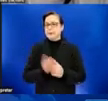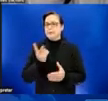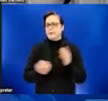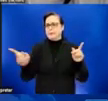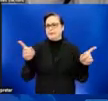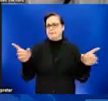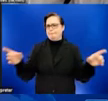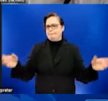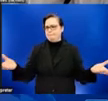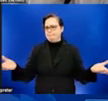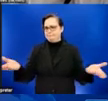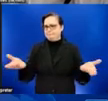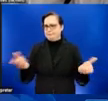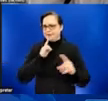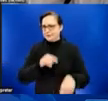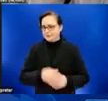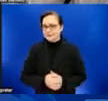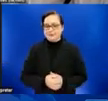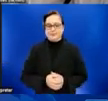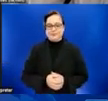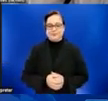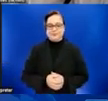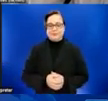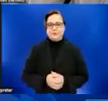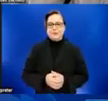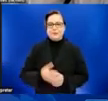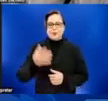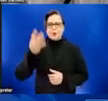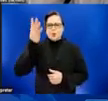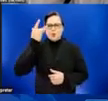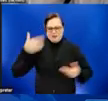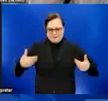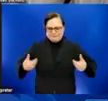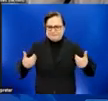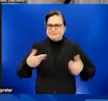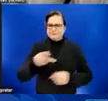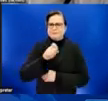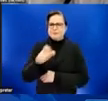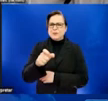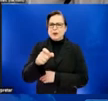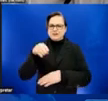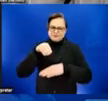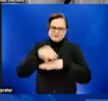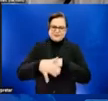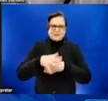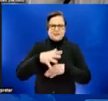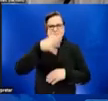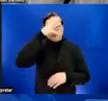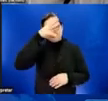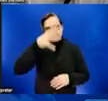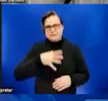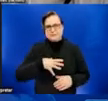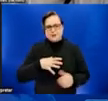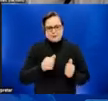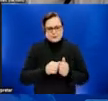as how do we answer the question? Why is monkeypox affecting the men who have sex with community more?